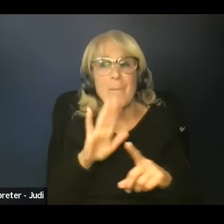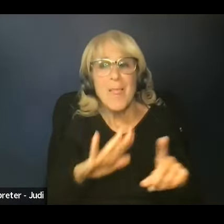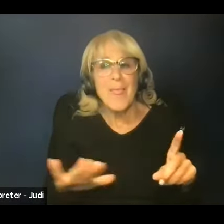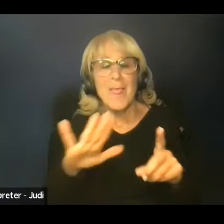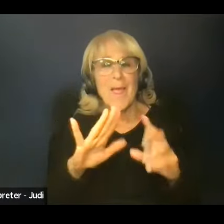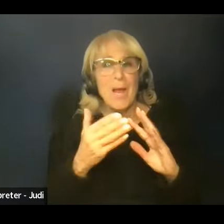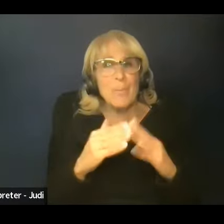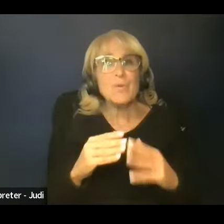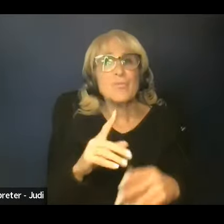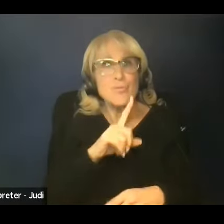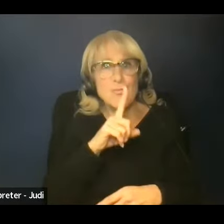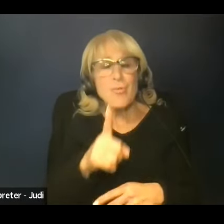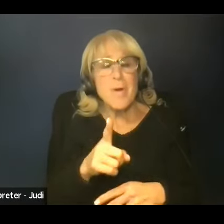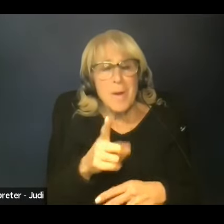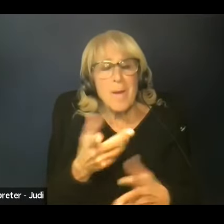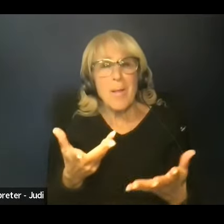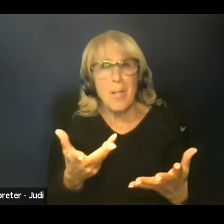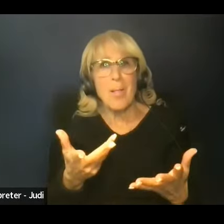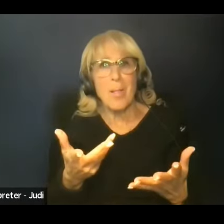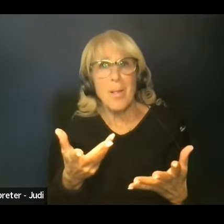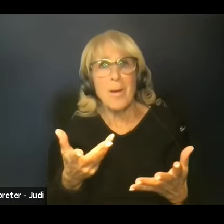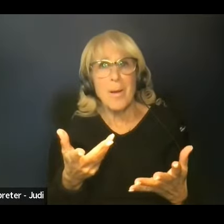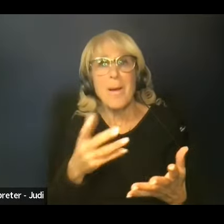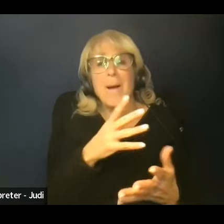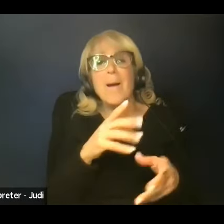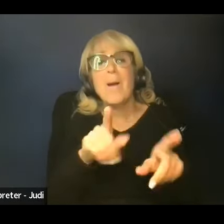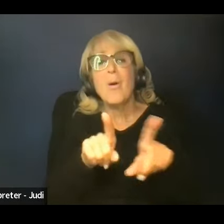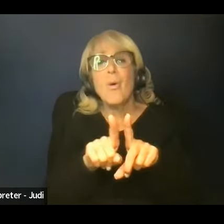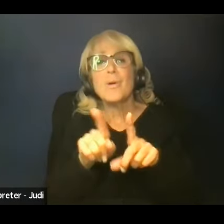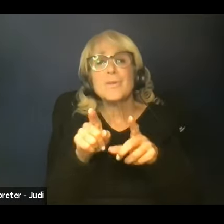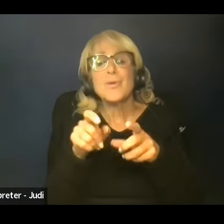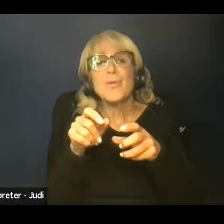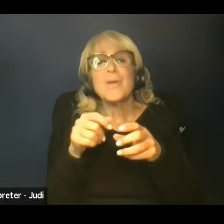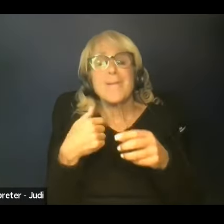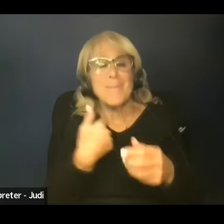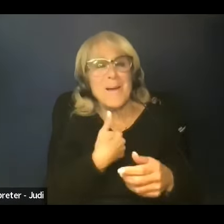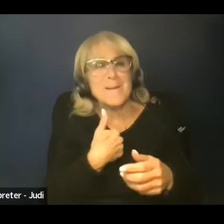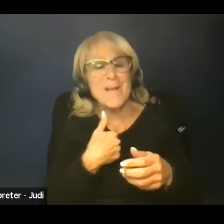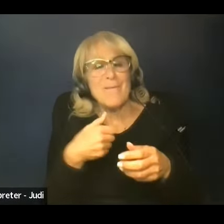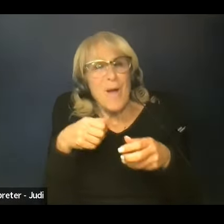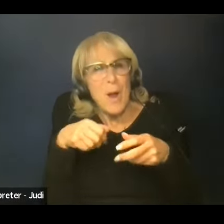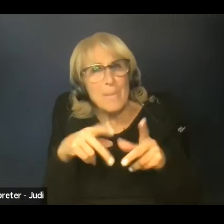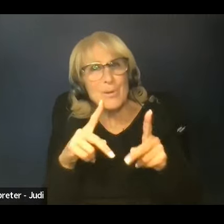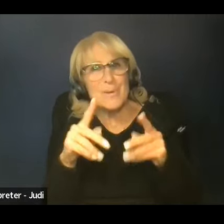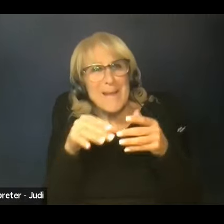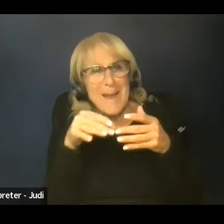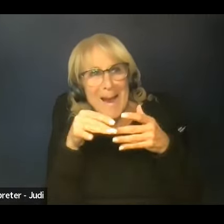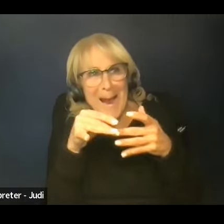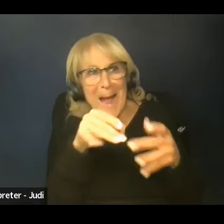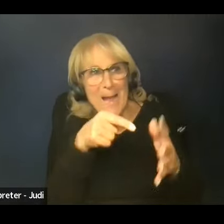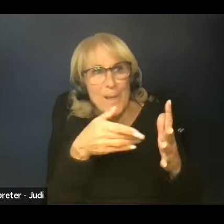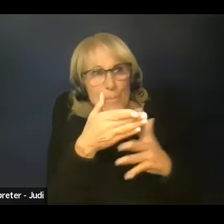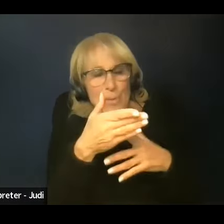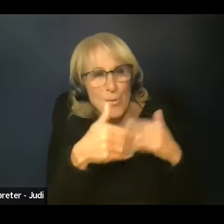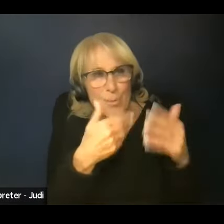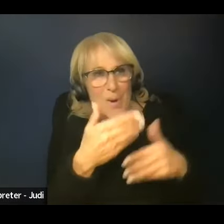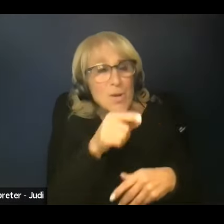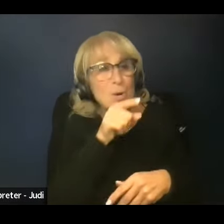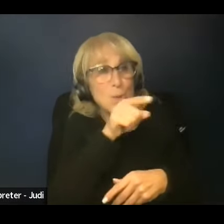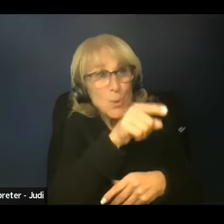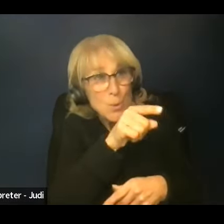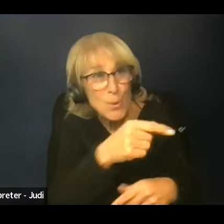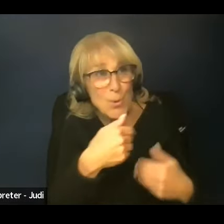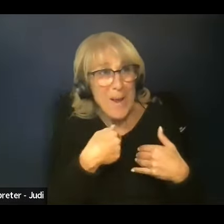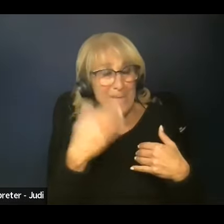So, and that's why, and also having the opportunity to guide them through the, through the process of telling them like, you have, you